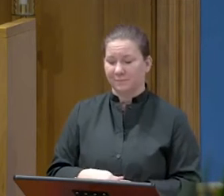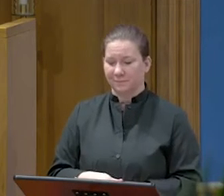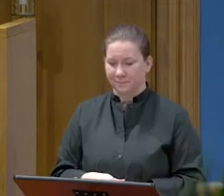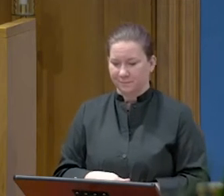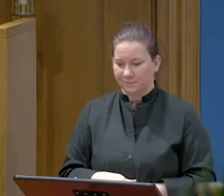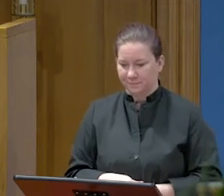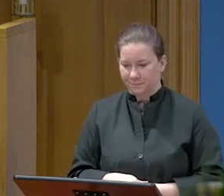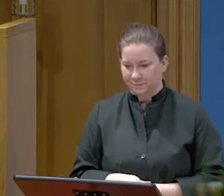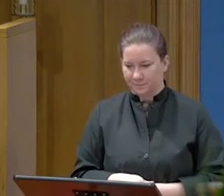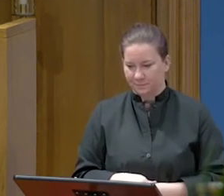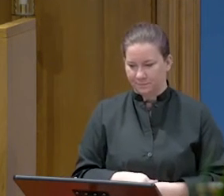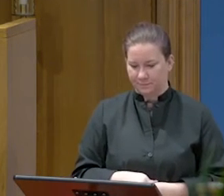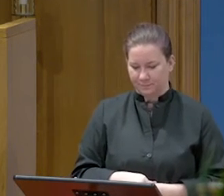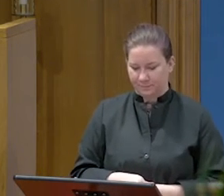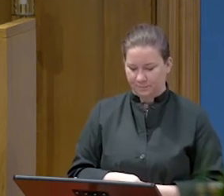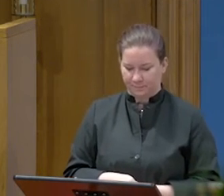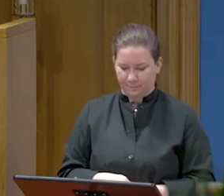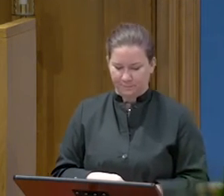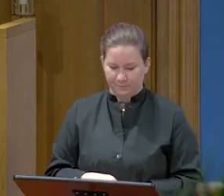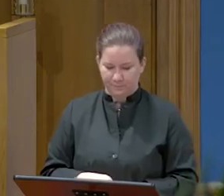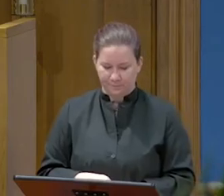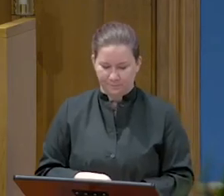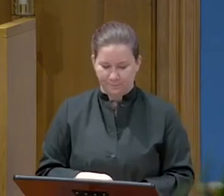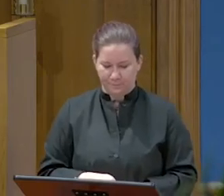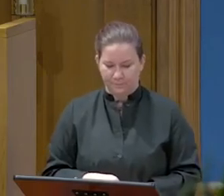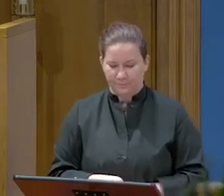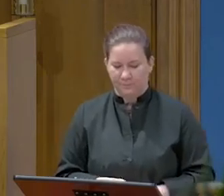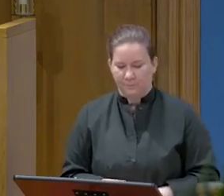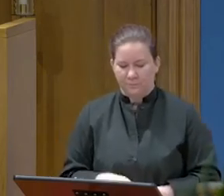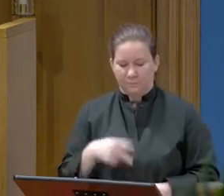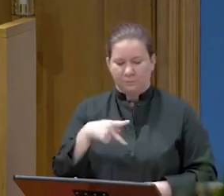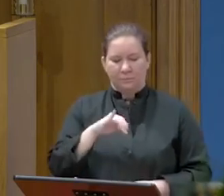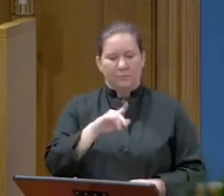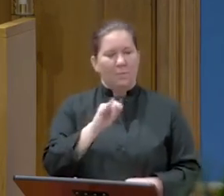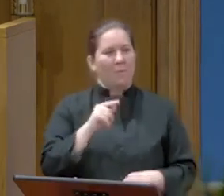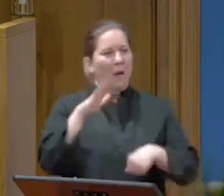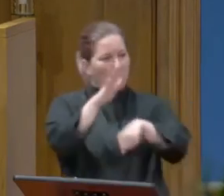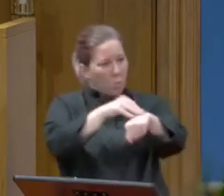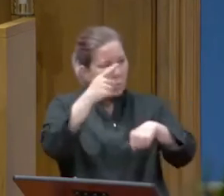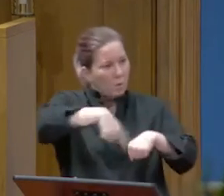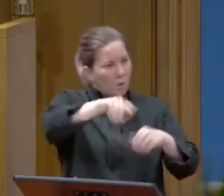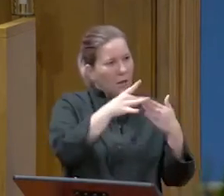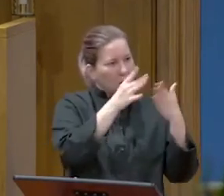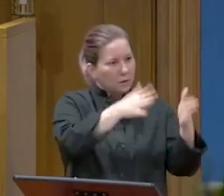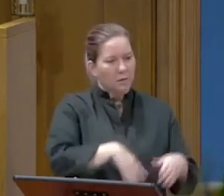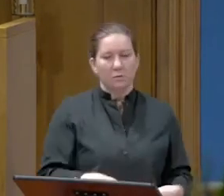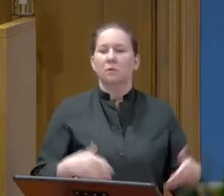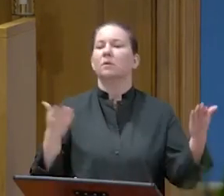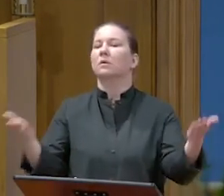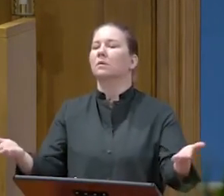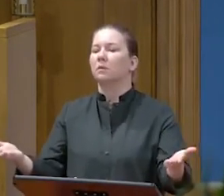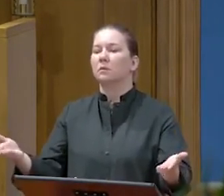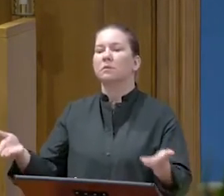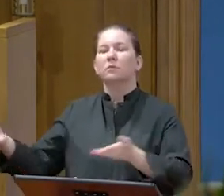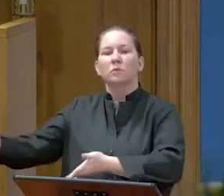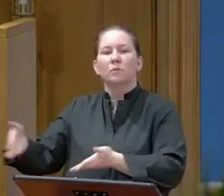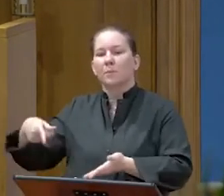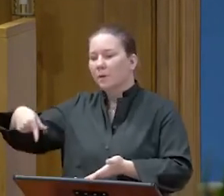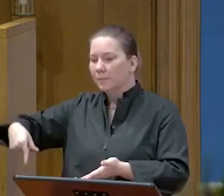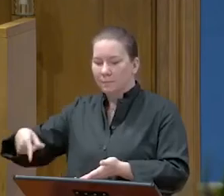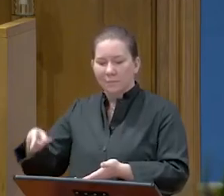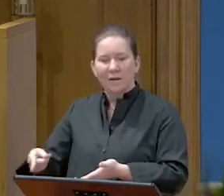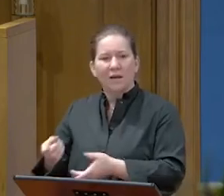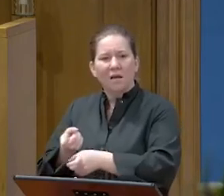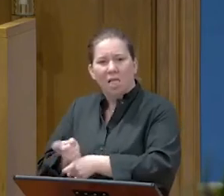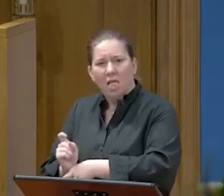Pilate then called together the chief priests, the leaders, and the people and said to them, You brought me this man as one who is perverting the